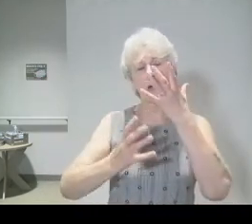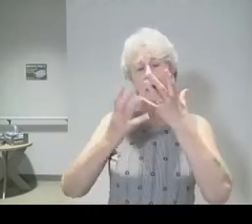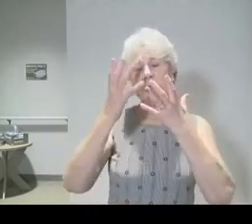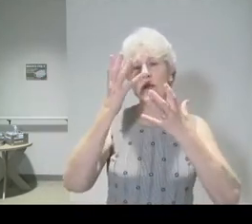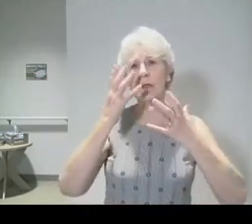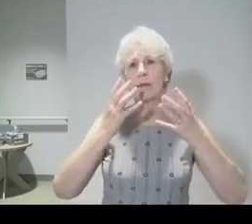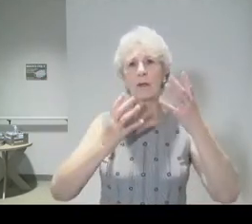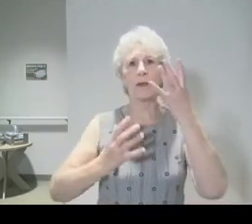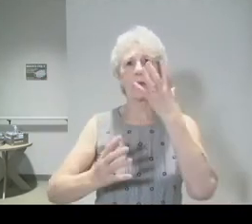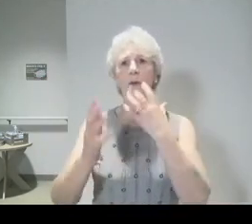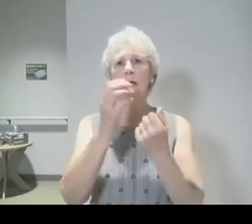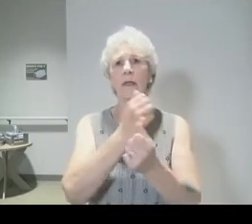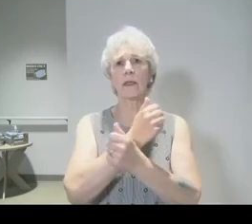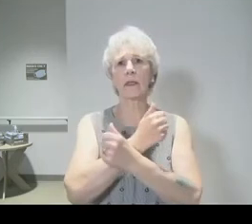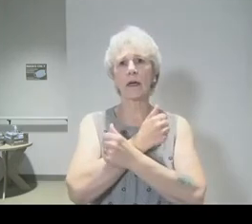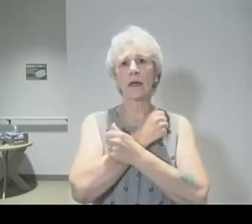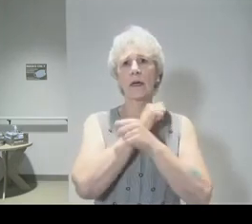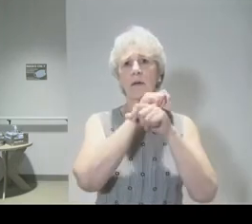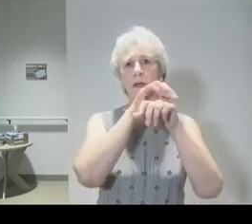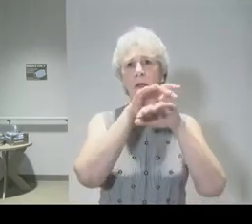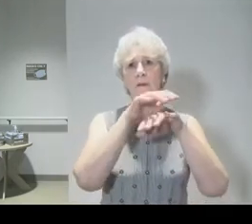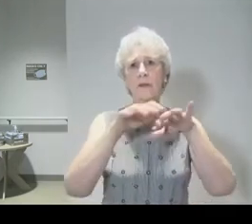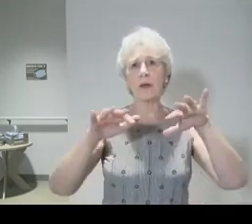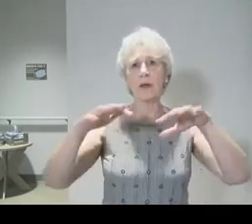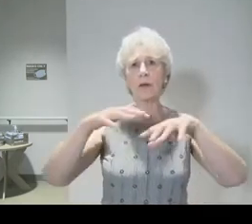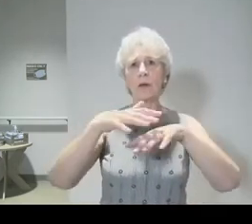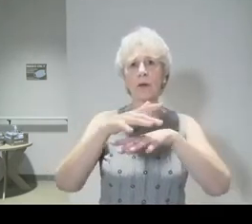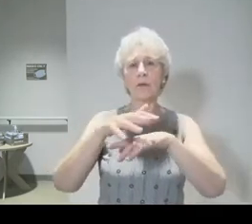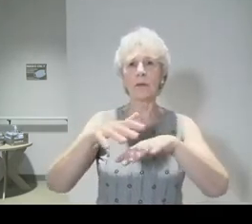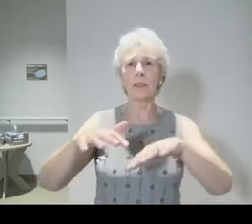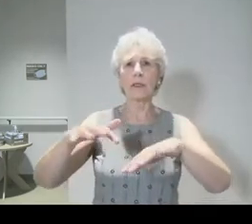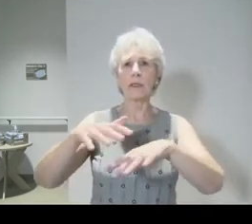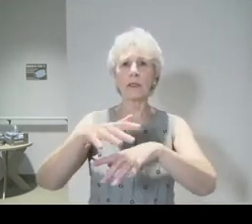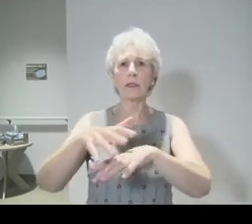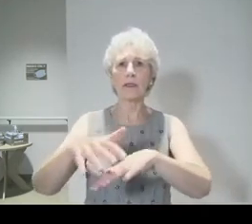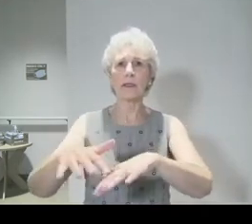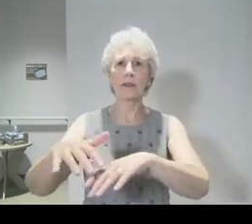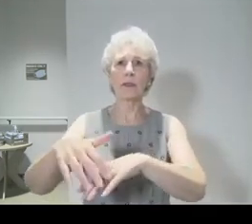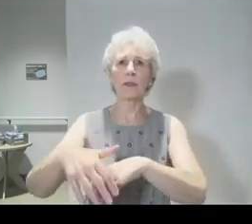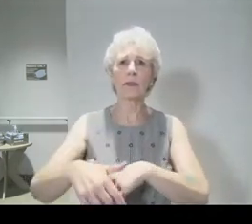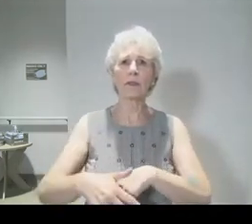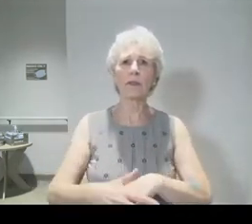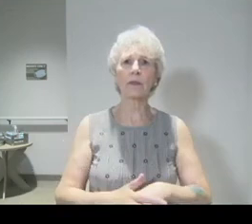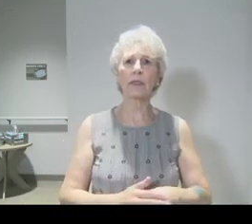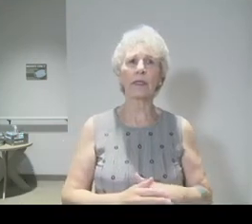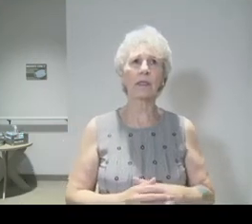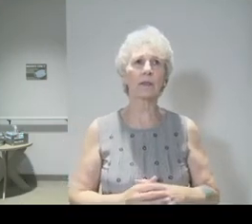Sorrow and love flow mingle